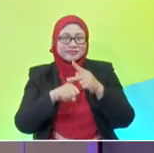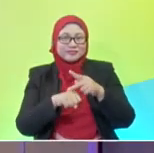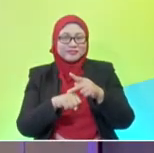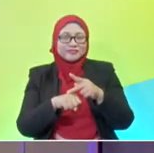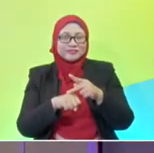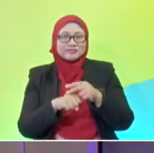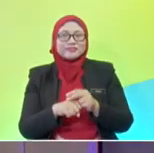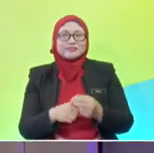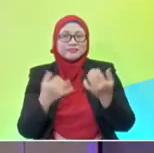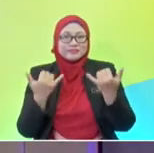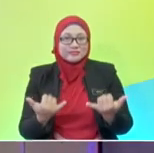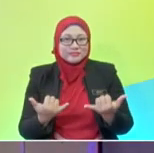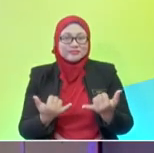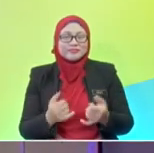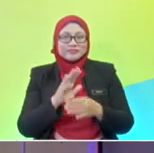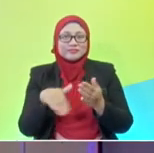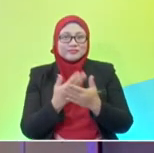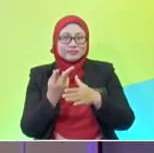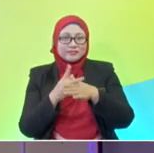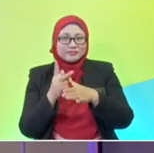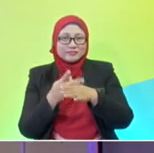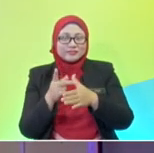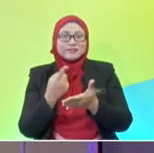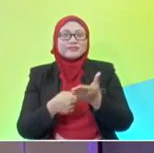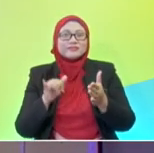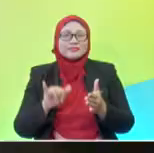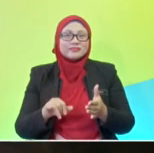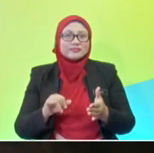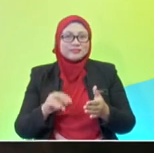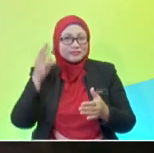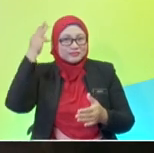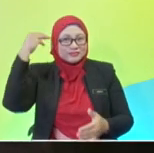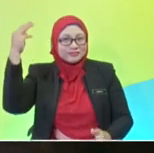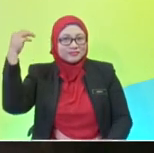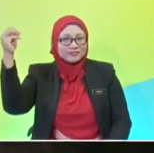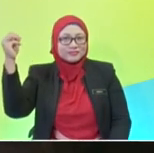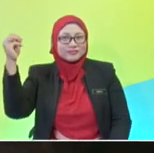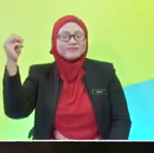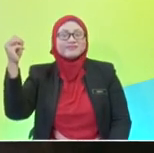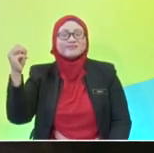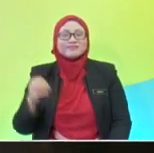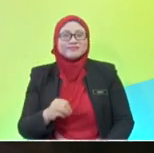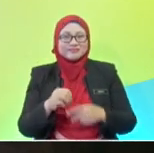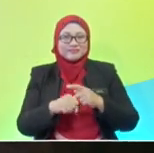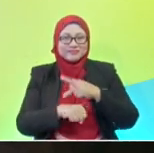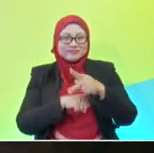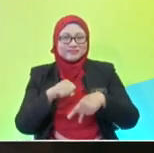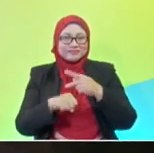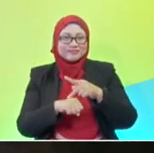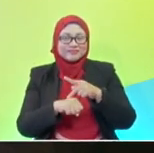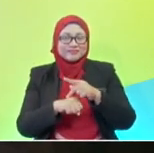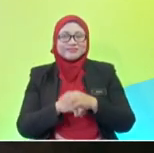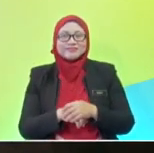today is to share with us what will be their dream planet. All right. And to do so, we are going to do